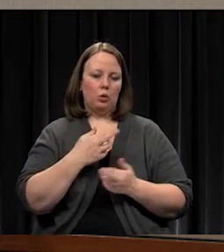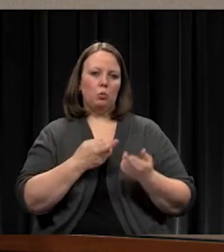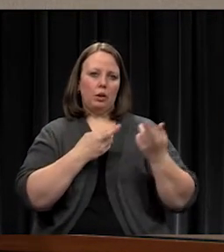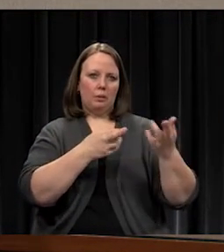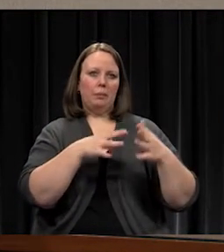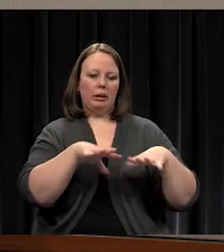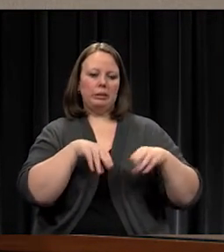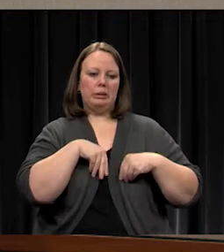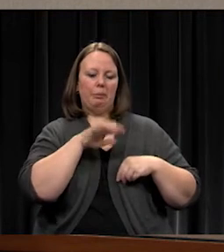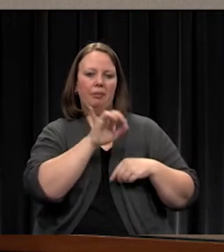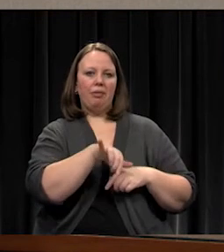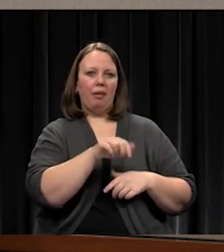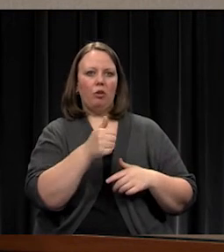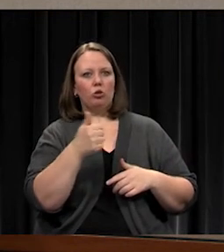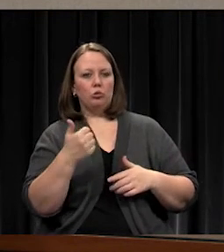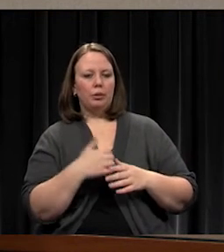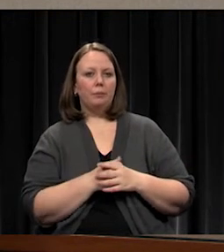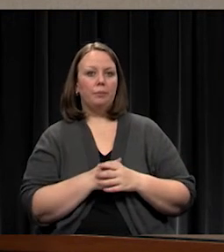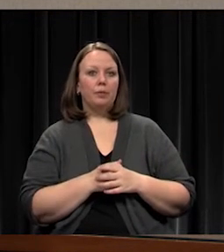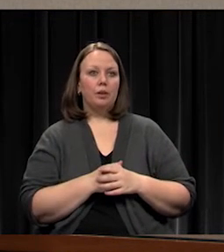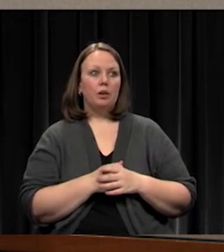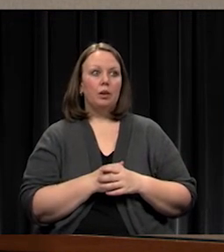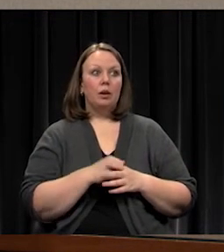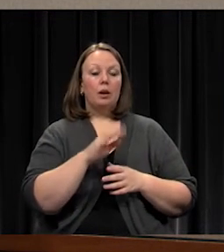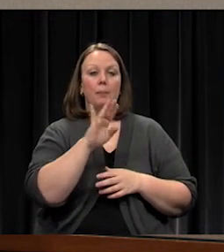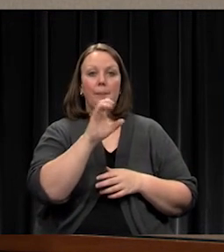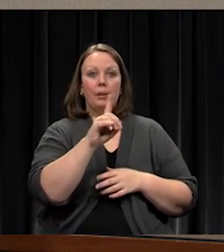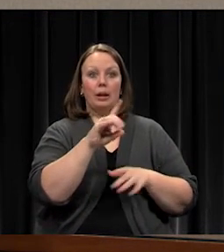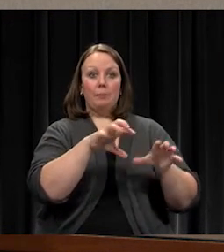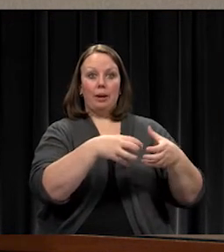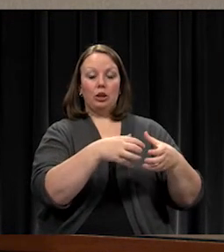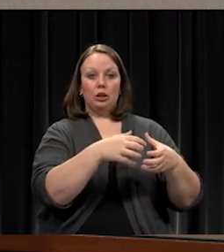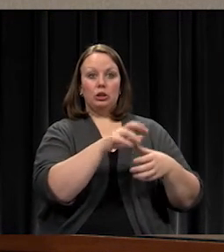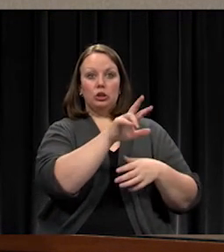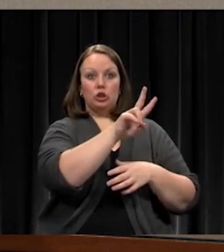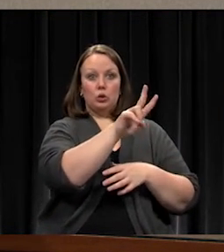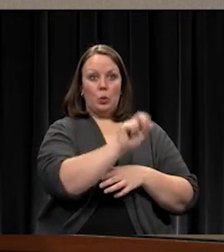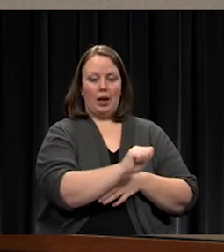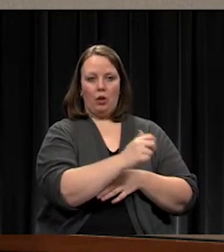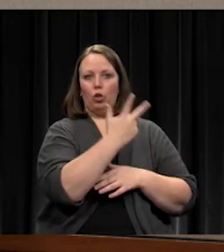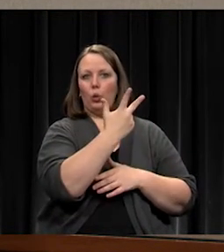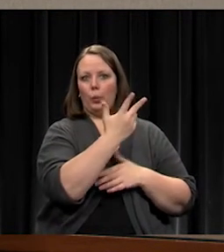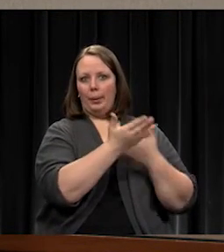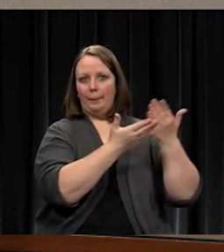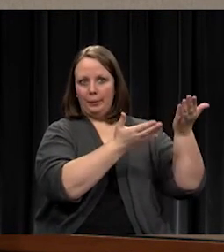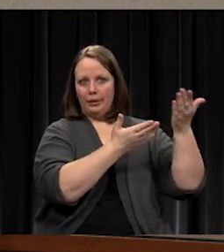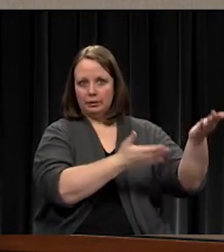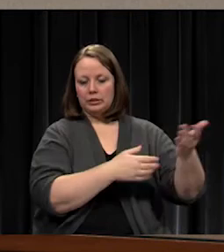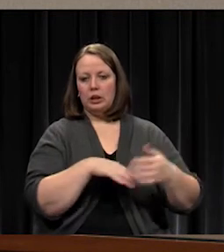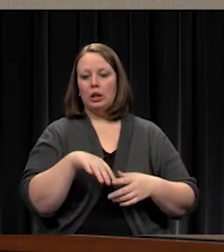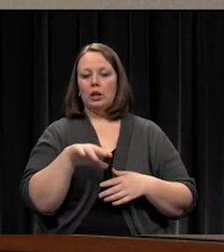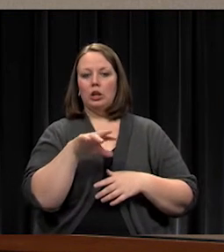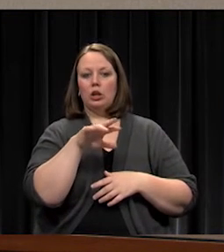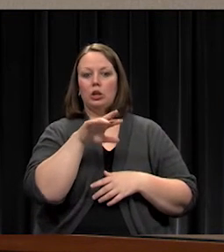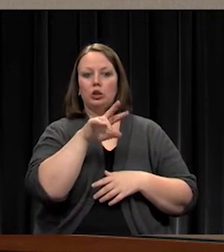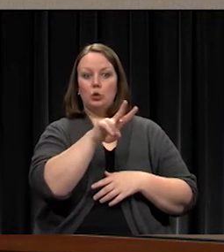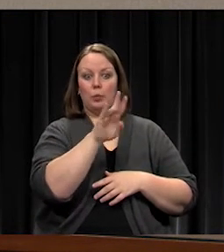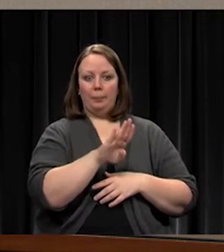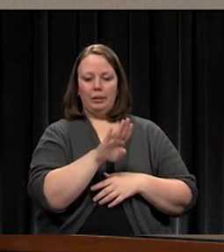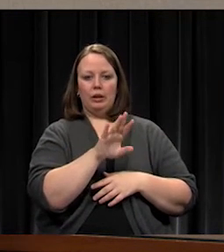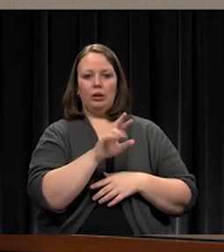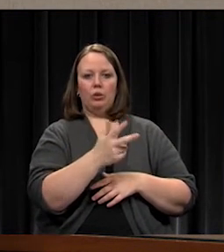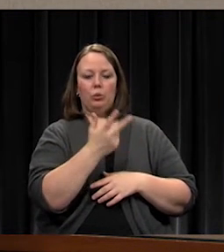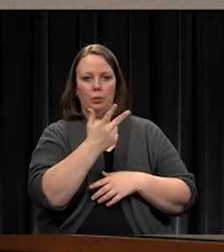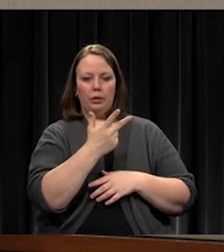three bidders on our bid package two, A, two bidders on our bid package two, B, and then eight on our